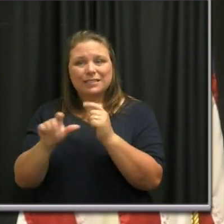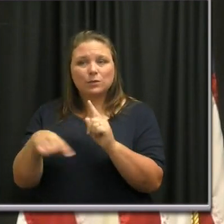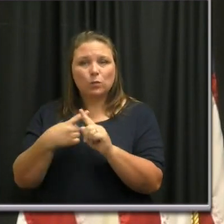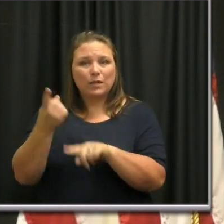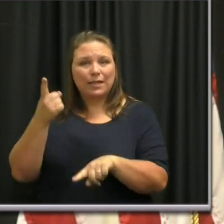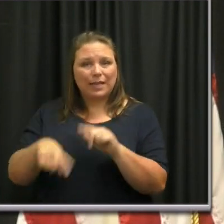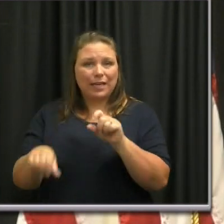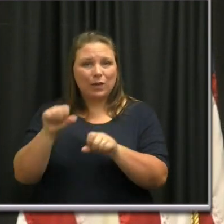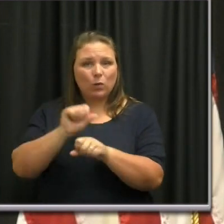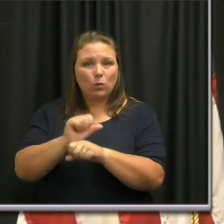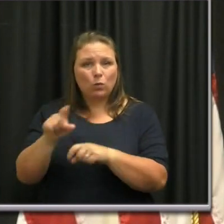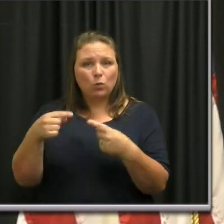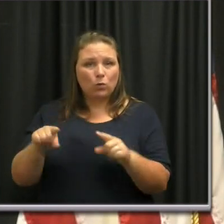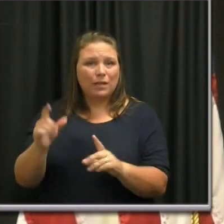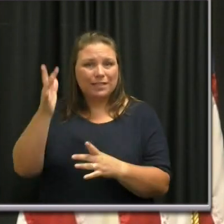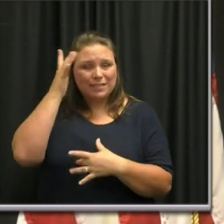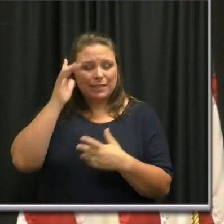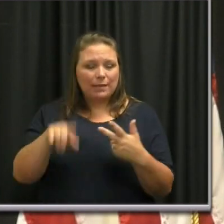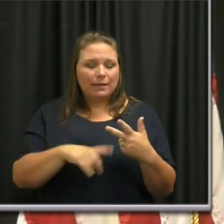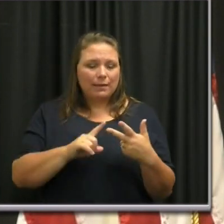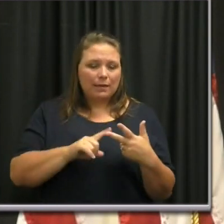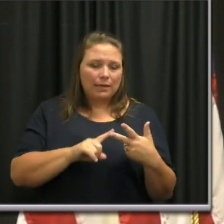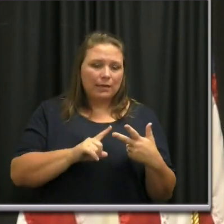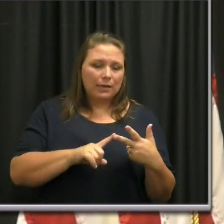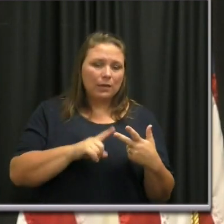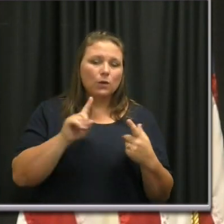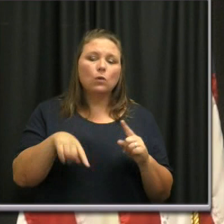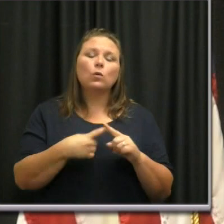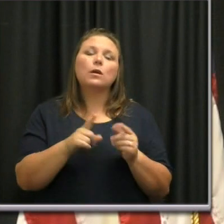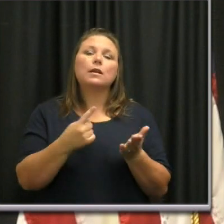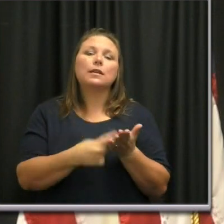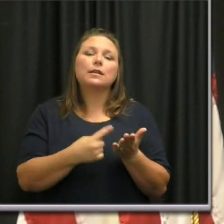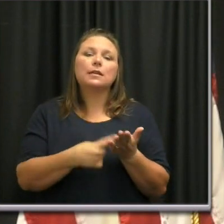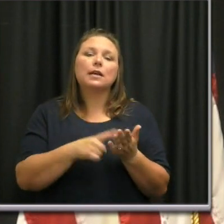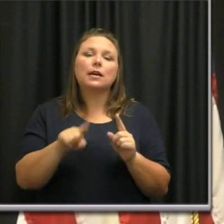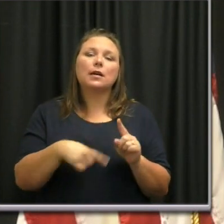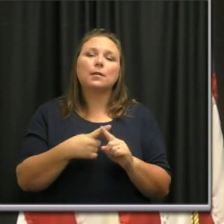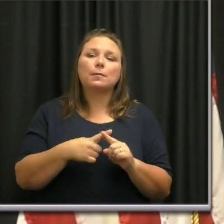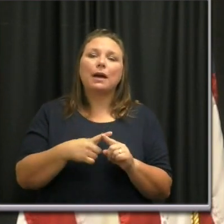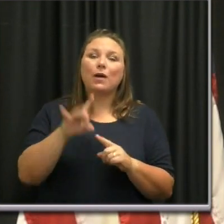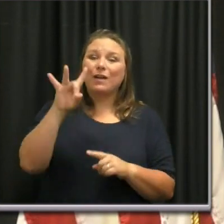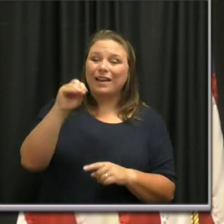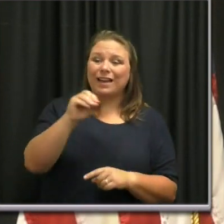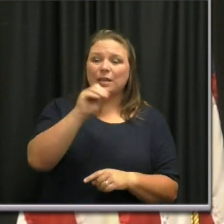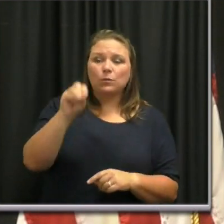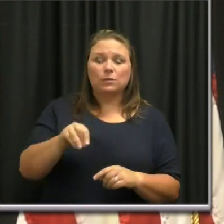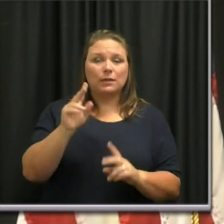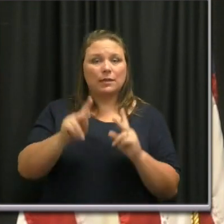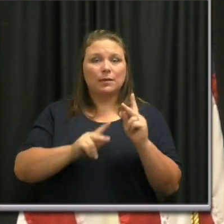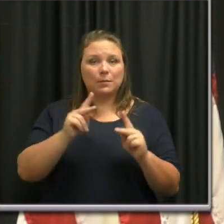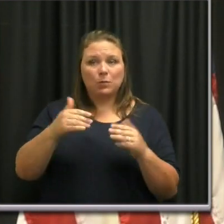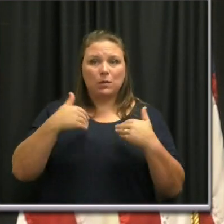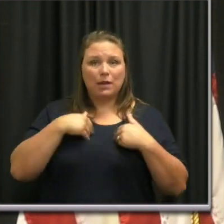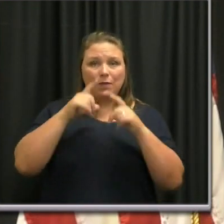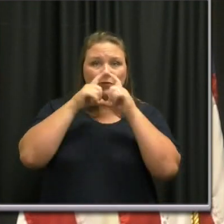are sick, excuse me. And my last question is, um, when we talk about getting eight out of 10 people to wear masks, how are we